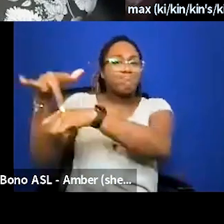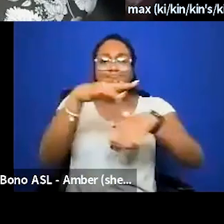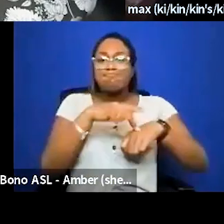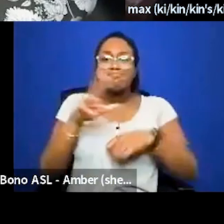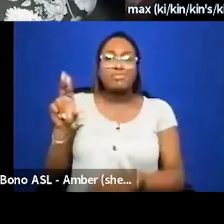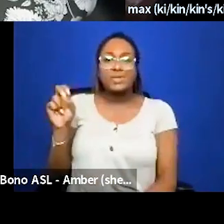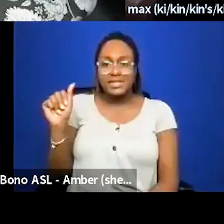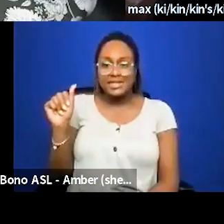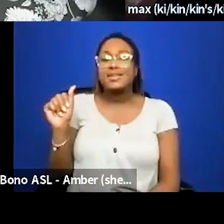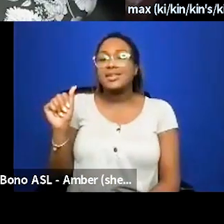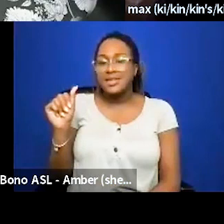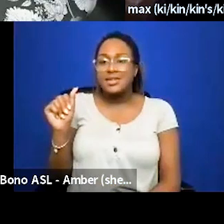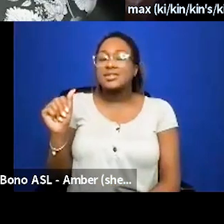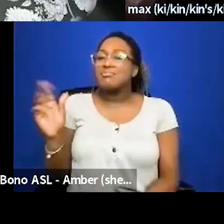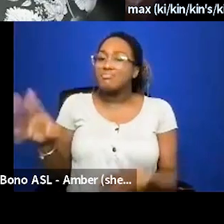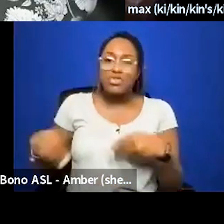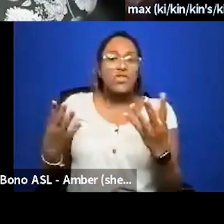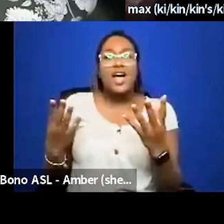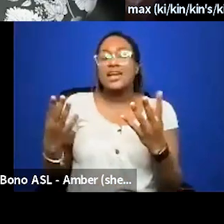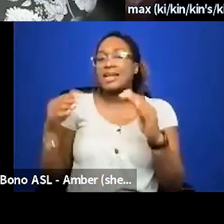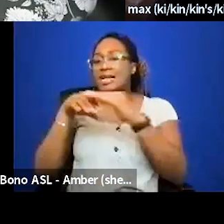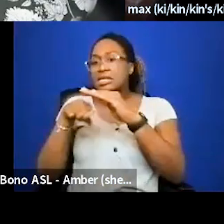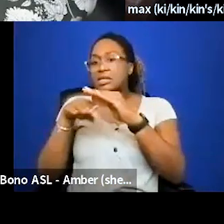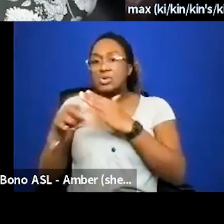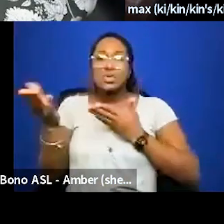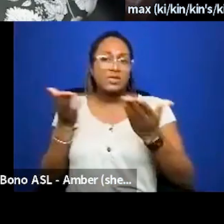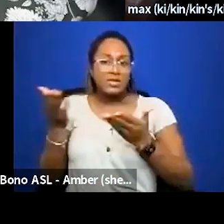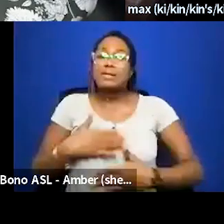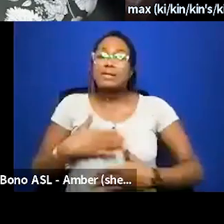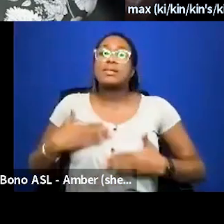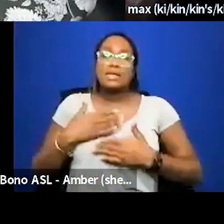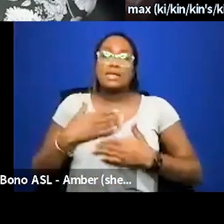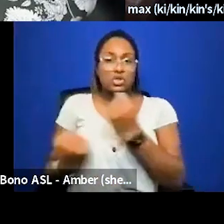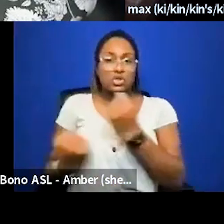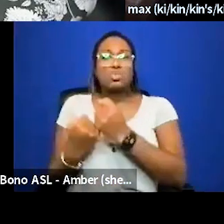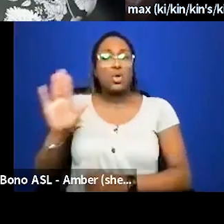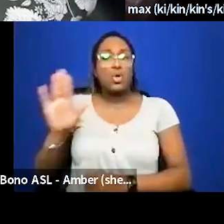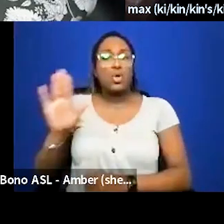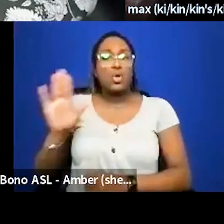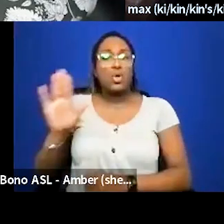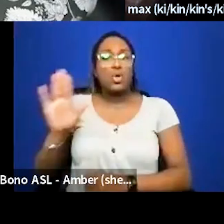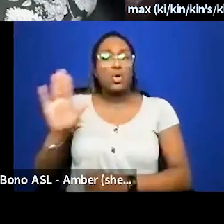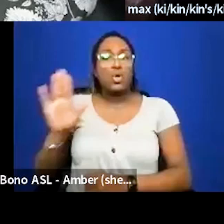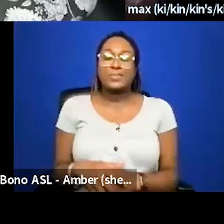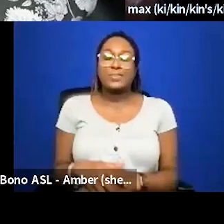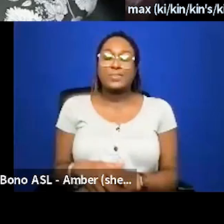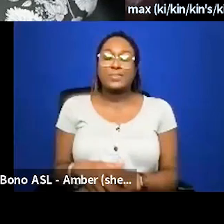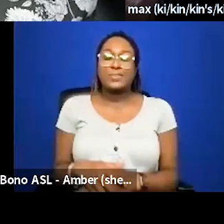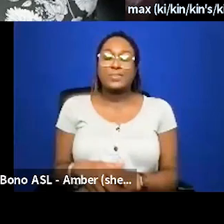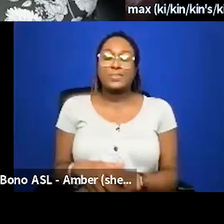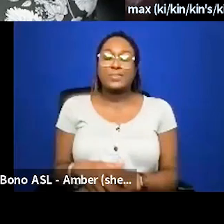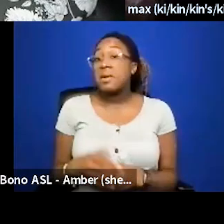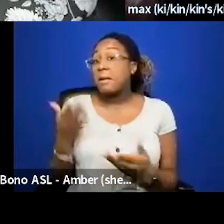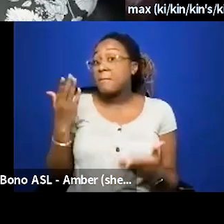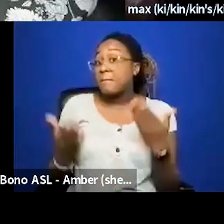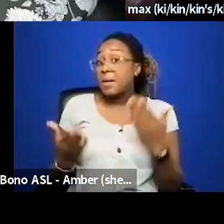to you know provide these accessibility services please do support their work um you uh may think that